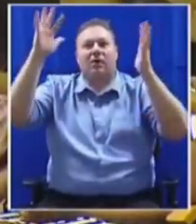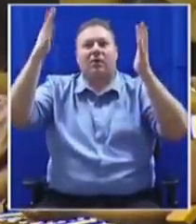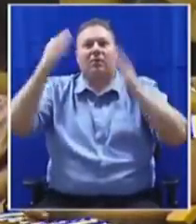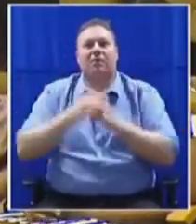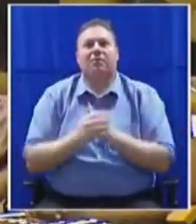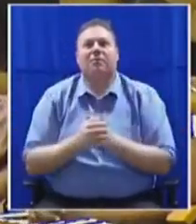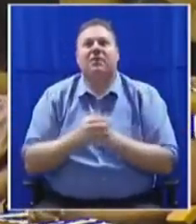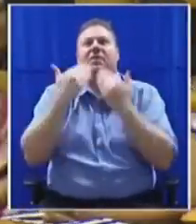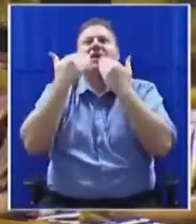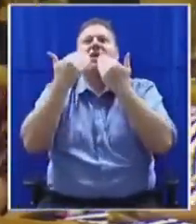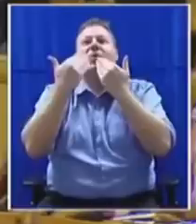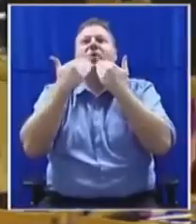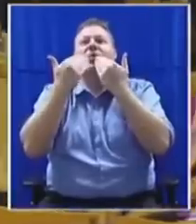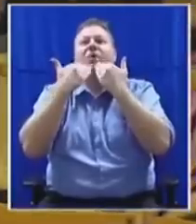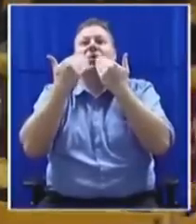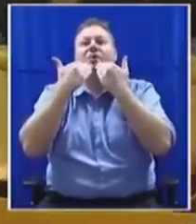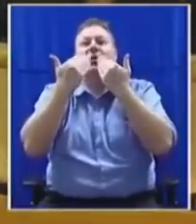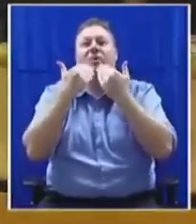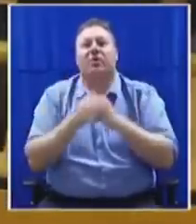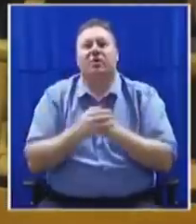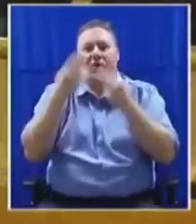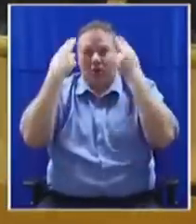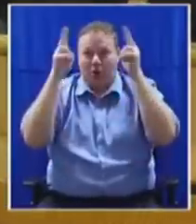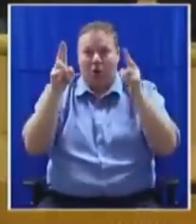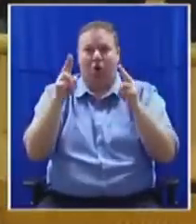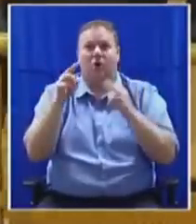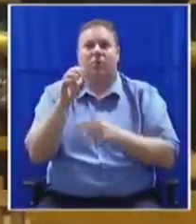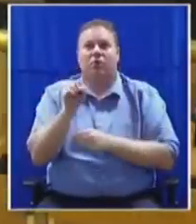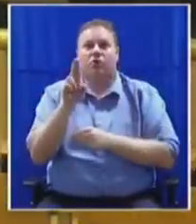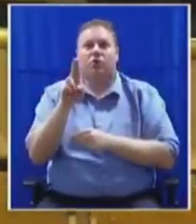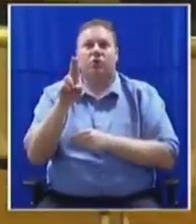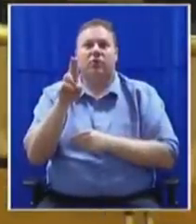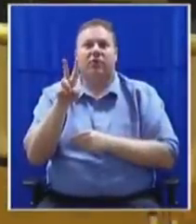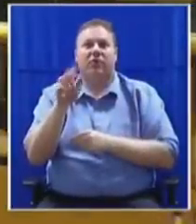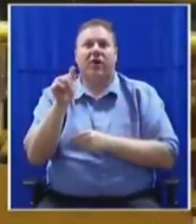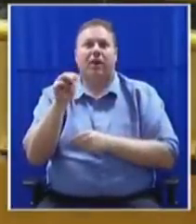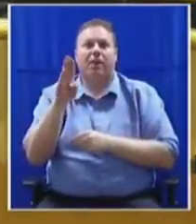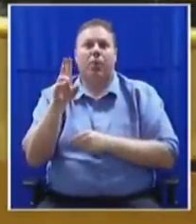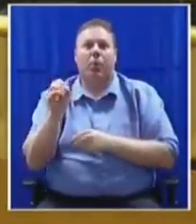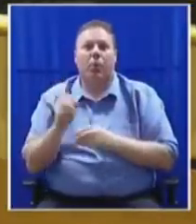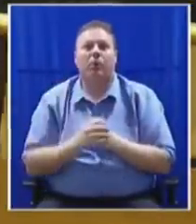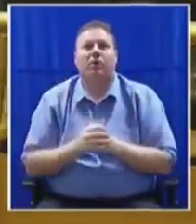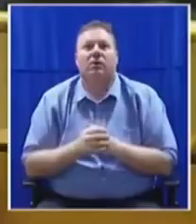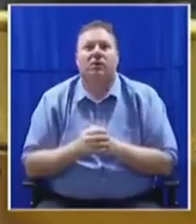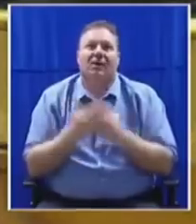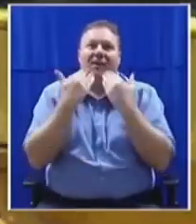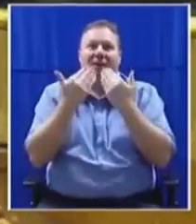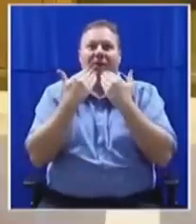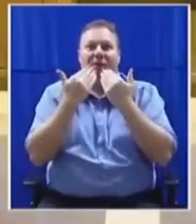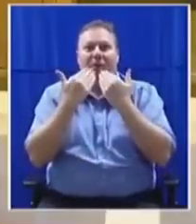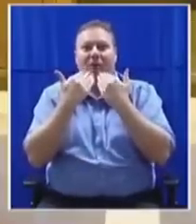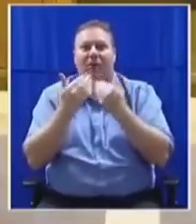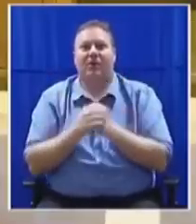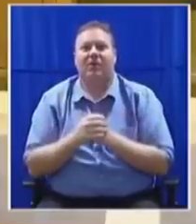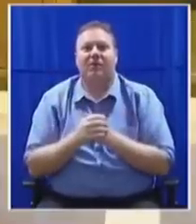Thank you, Honorable Chivambo. Thank you very much, Deputy Speaker. I think let us clarify this